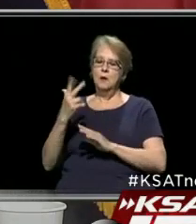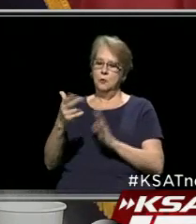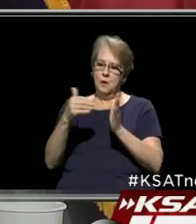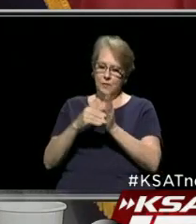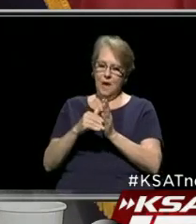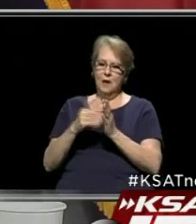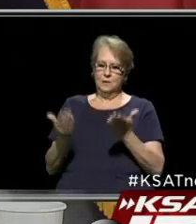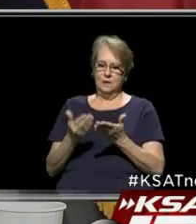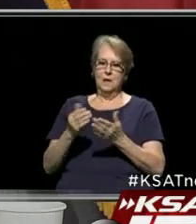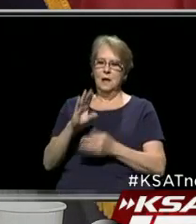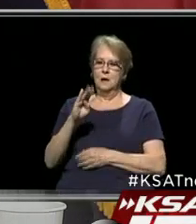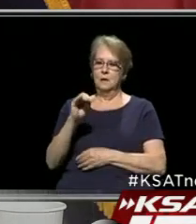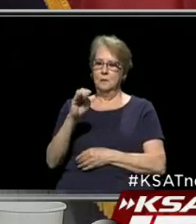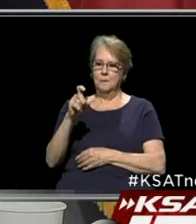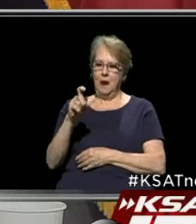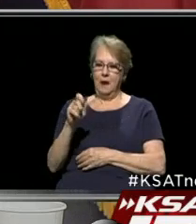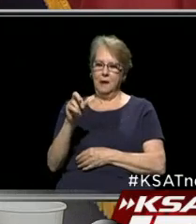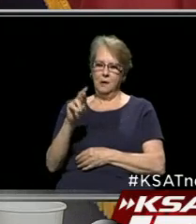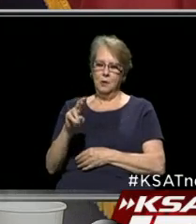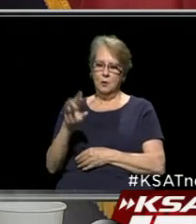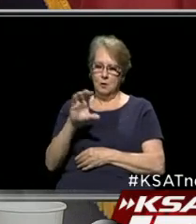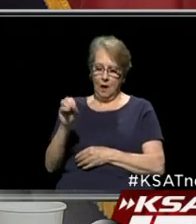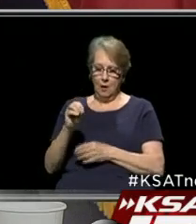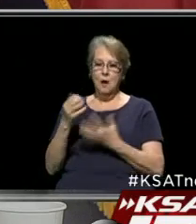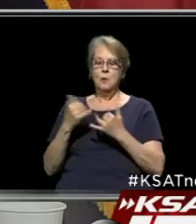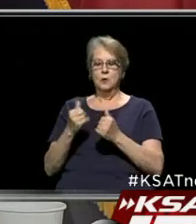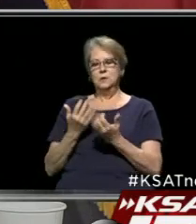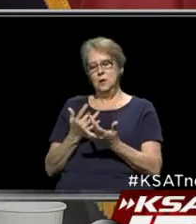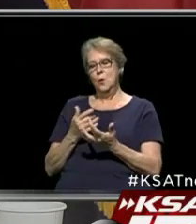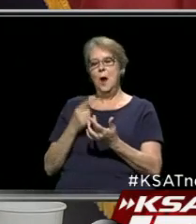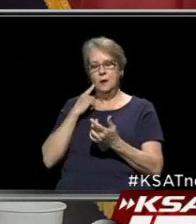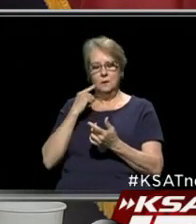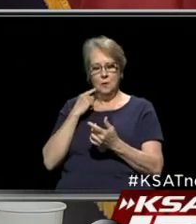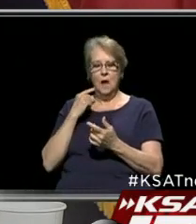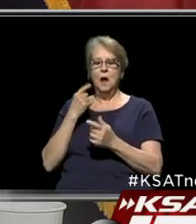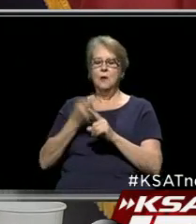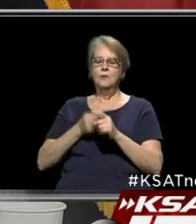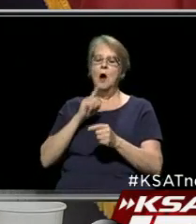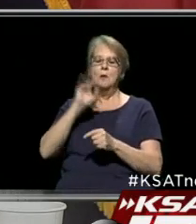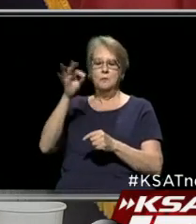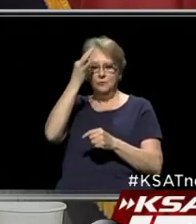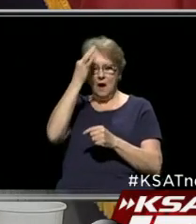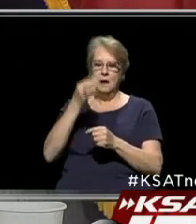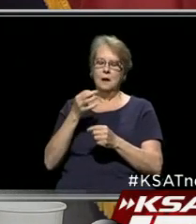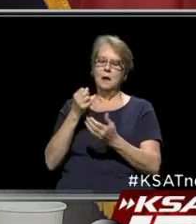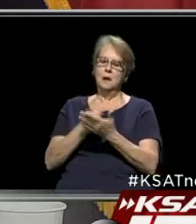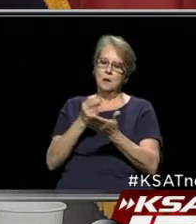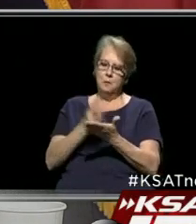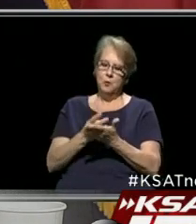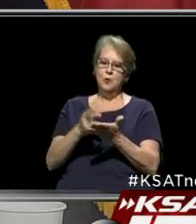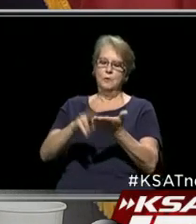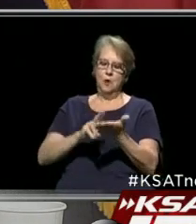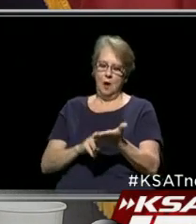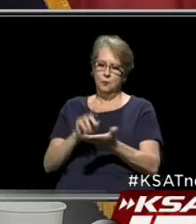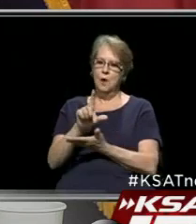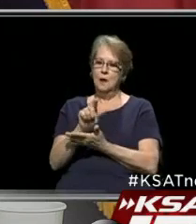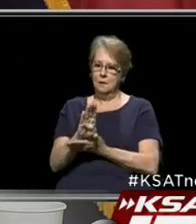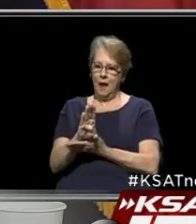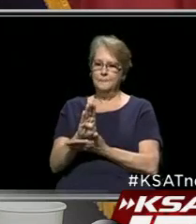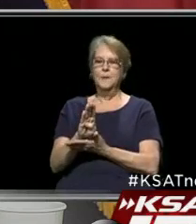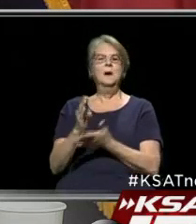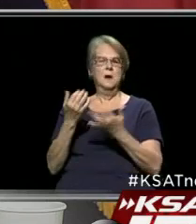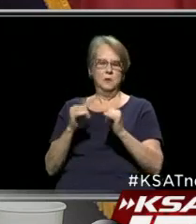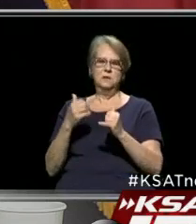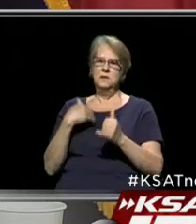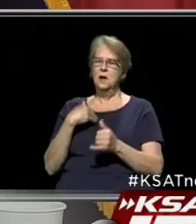in Bexar County. There is still a delay in getting results back from the federally approved, federally contracted labs. We still